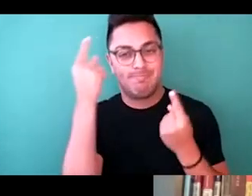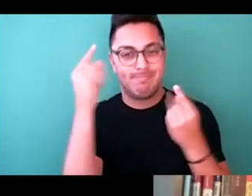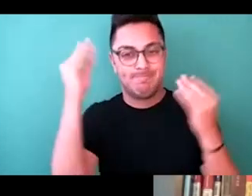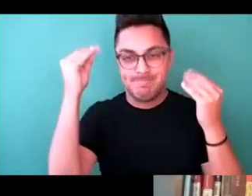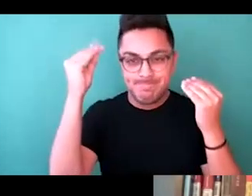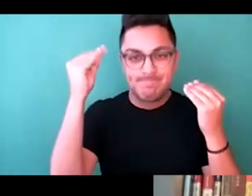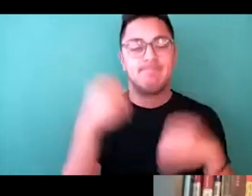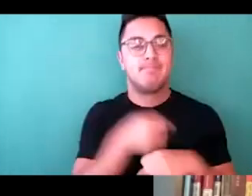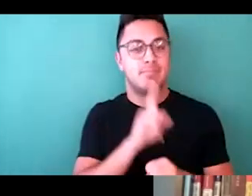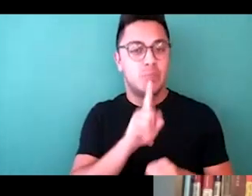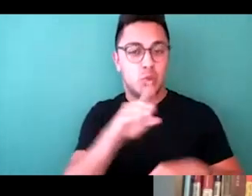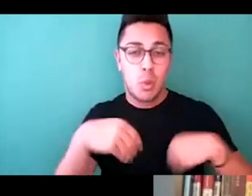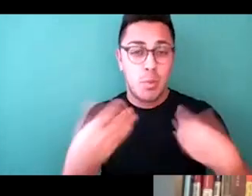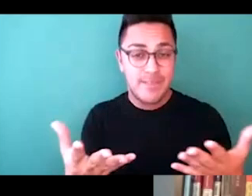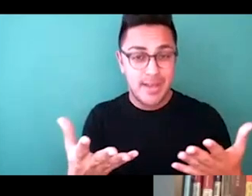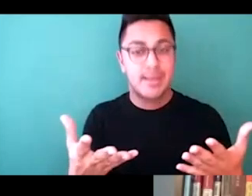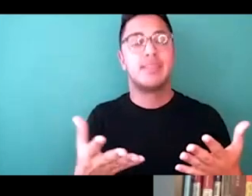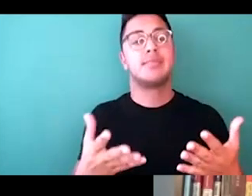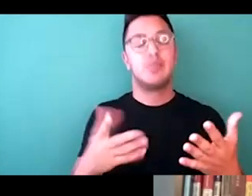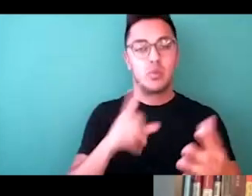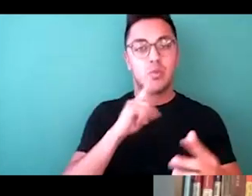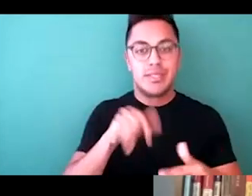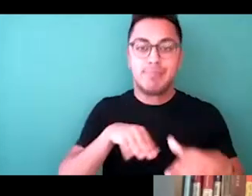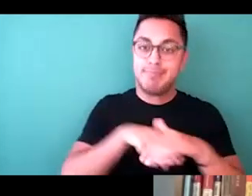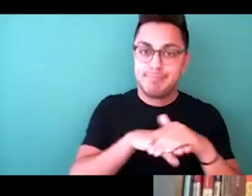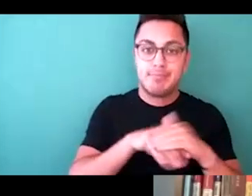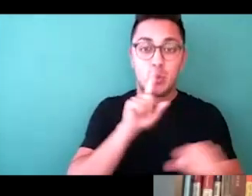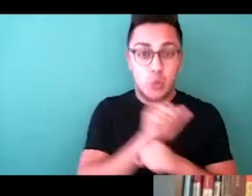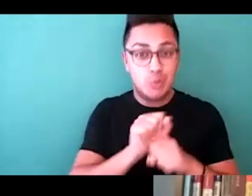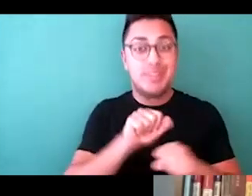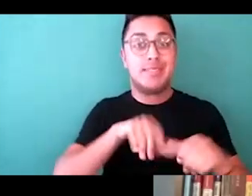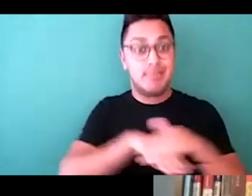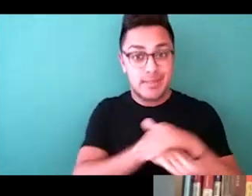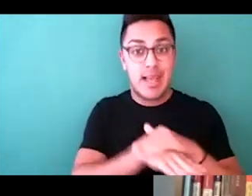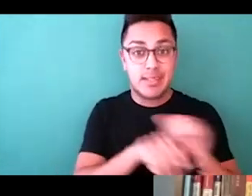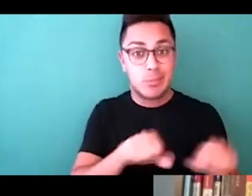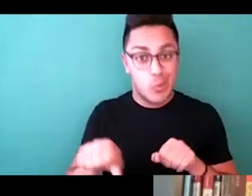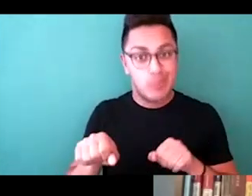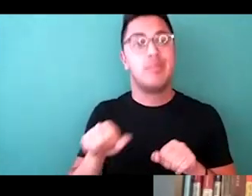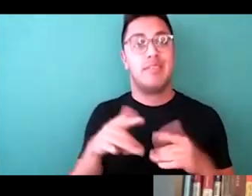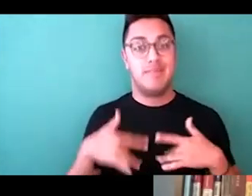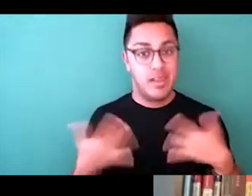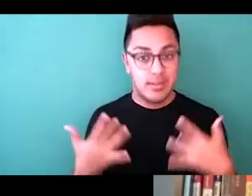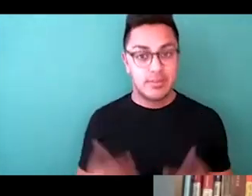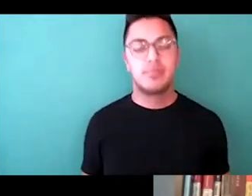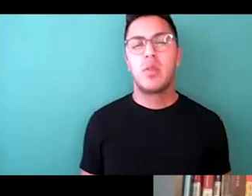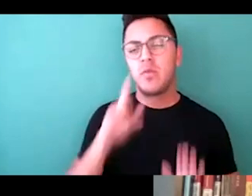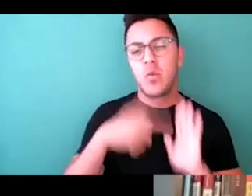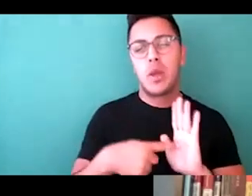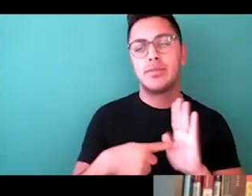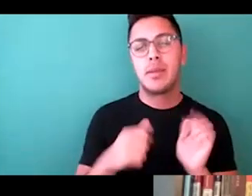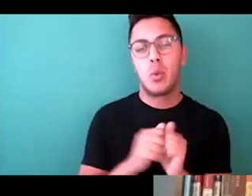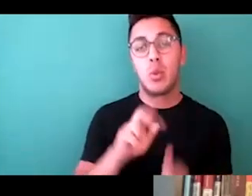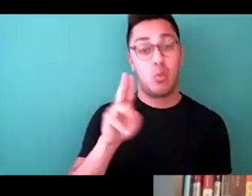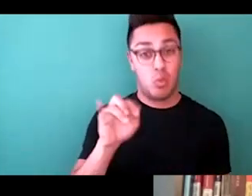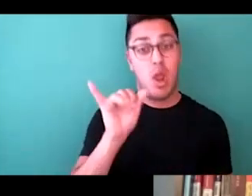that we're providing really accessible, truly accessible events. For instance, with runway shows in particular,